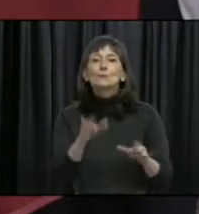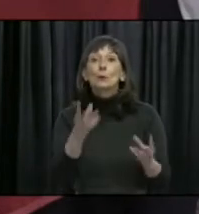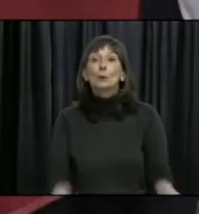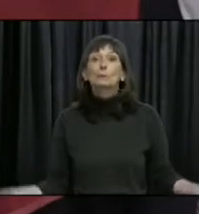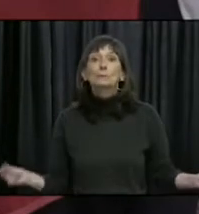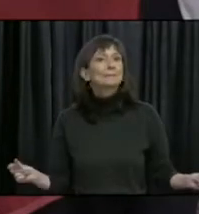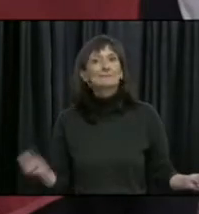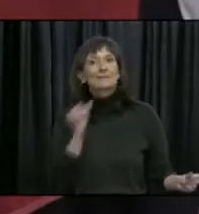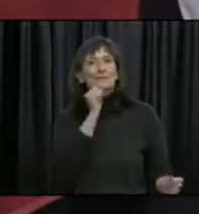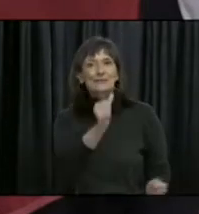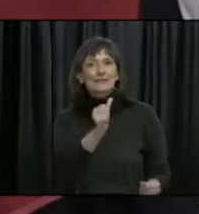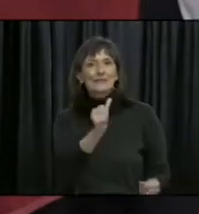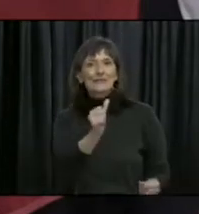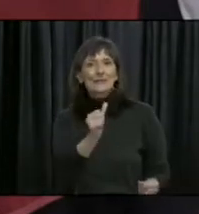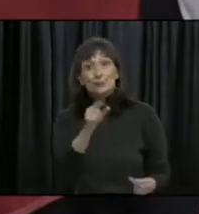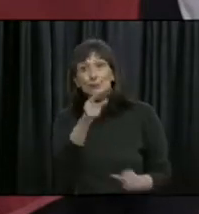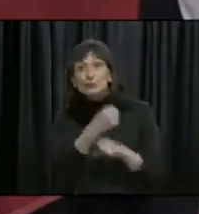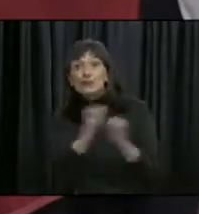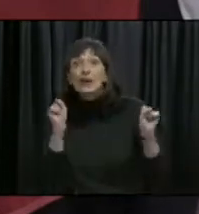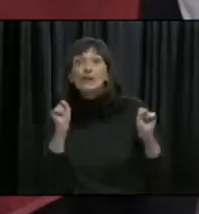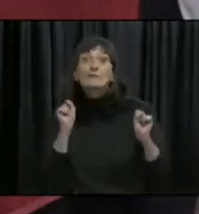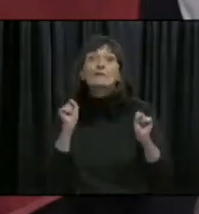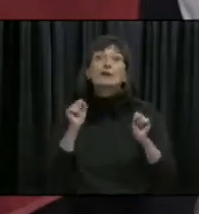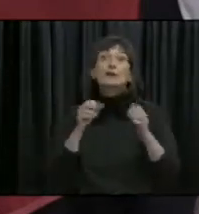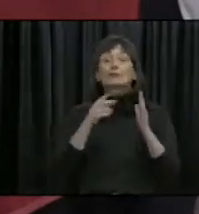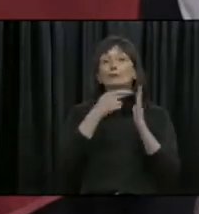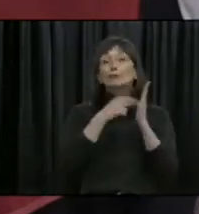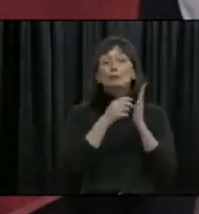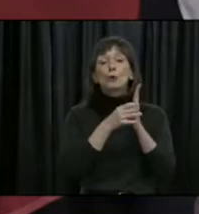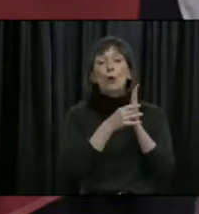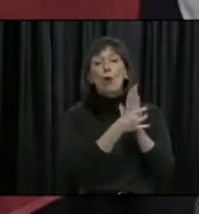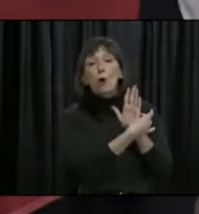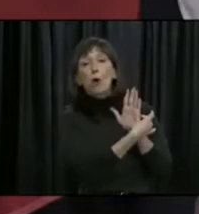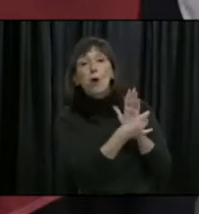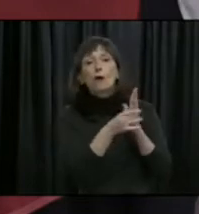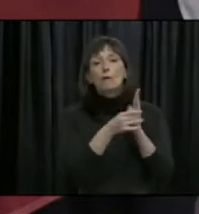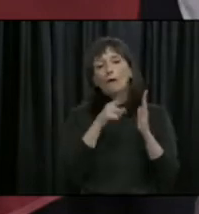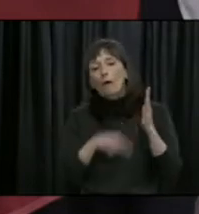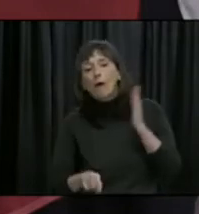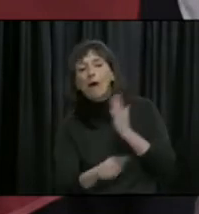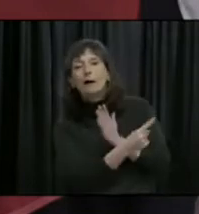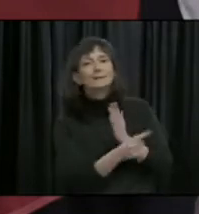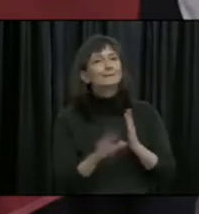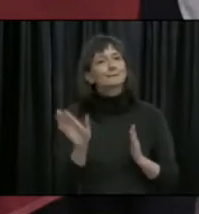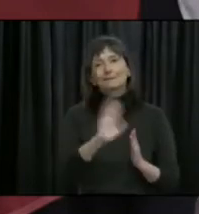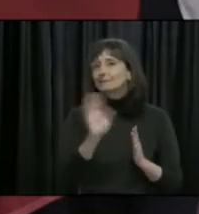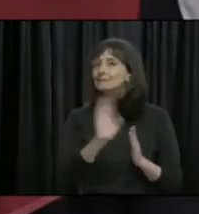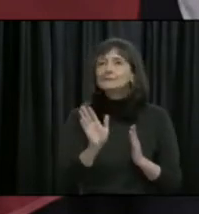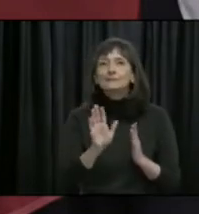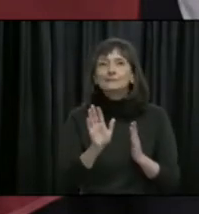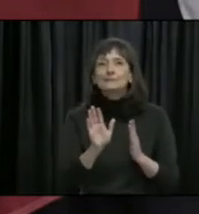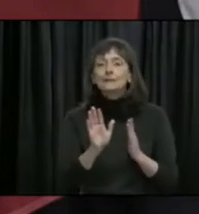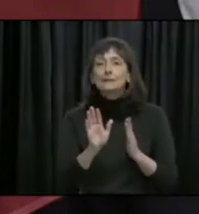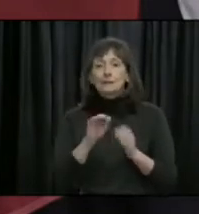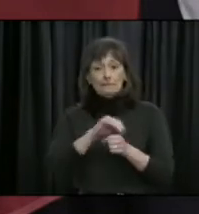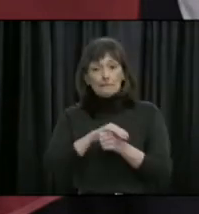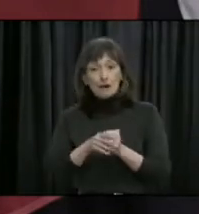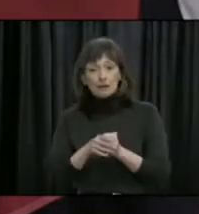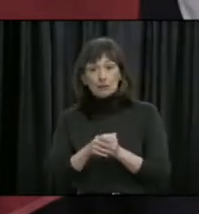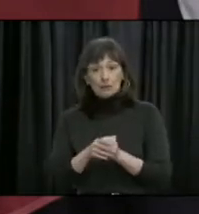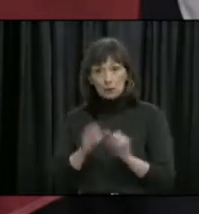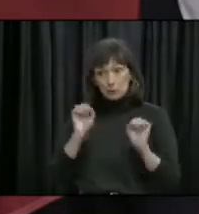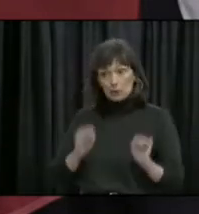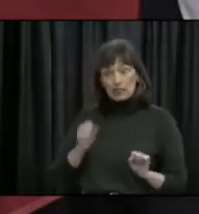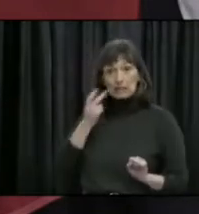It does not mean that you are safe or can bend the rules or look for loopholes. The virus may not be visible,